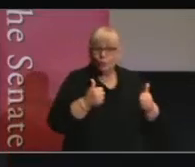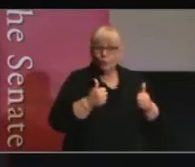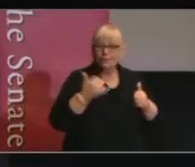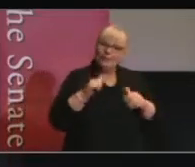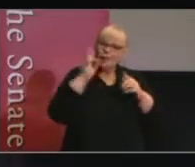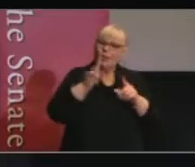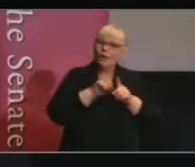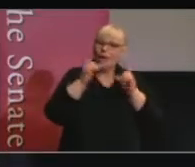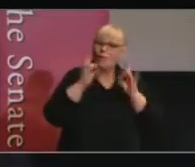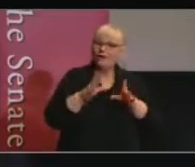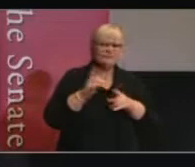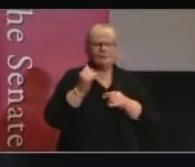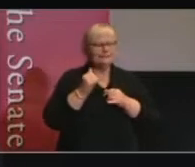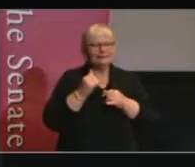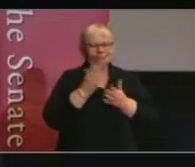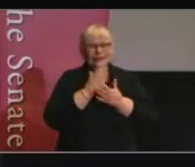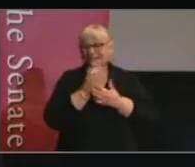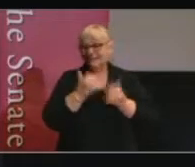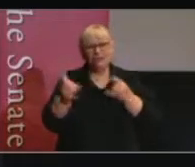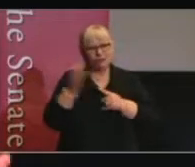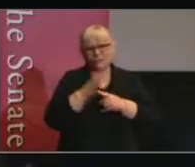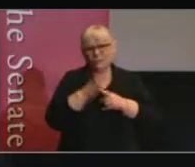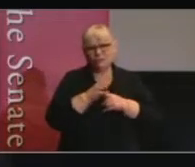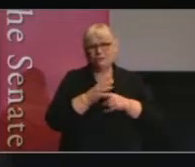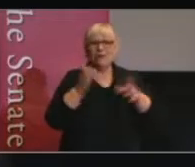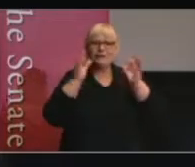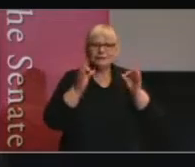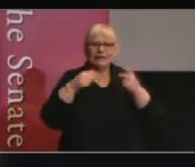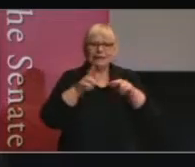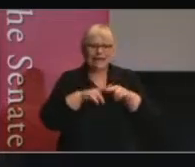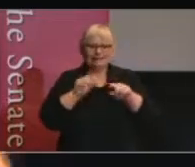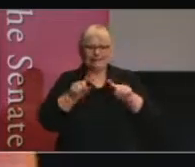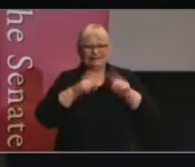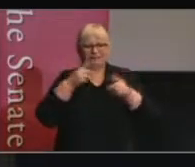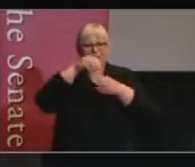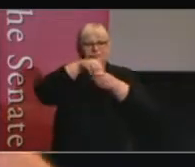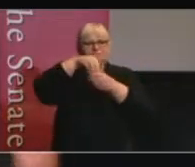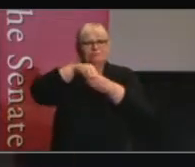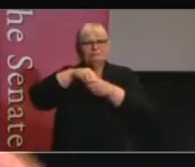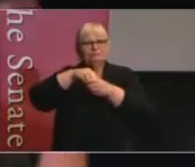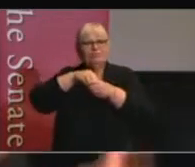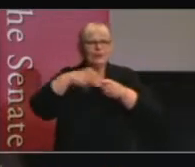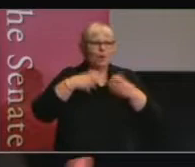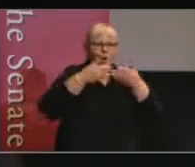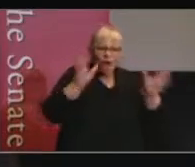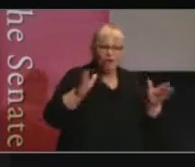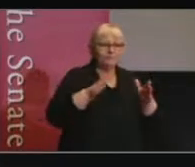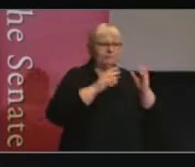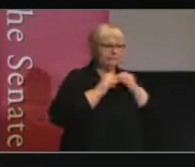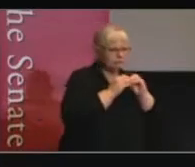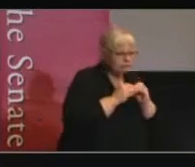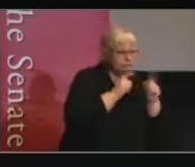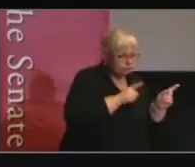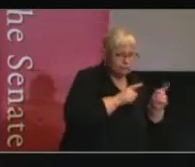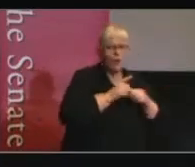important. And particularly when it's a committee with different attributes. The idea of being open and deliberative. The